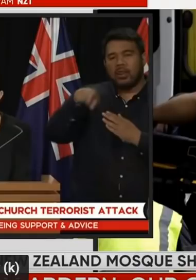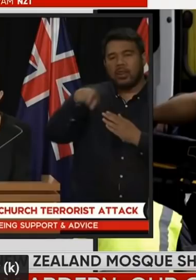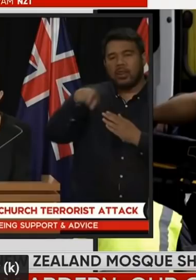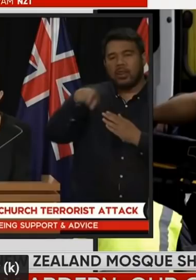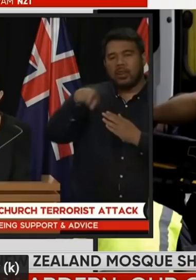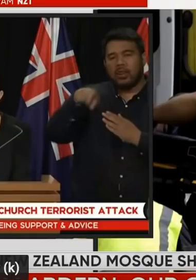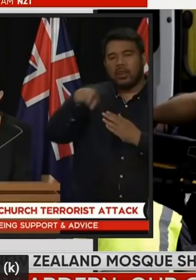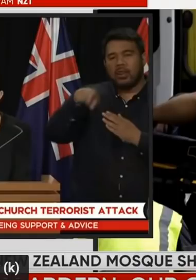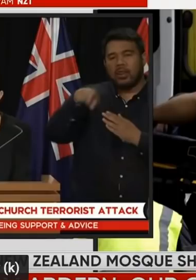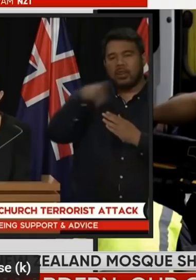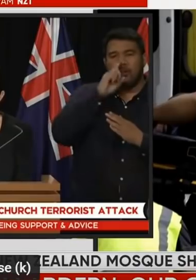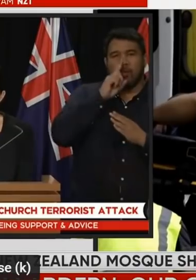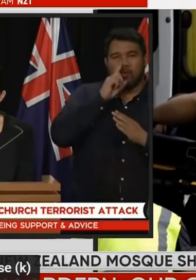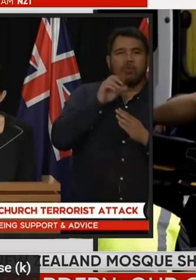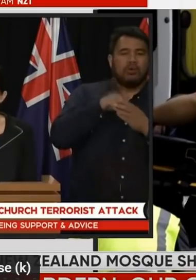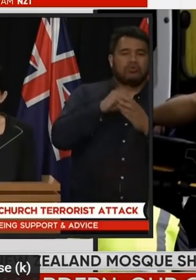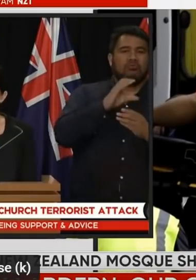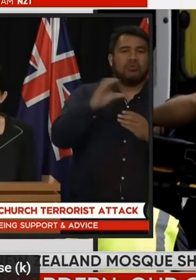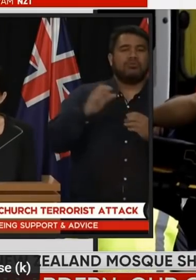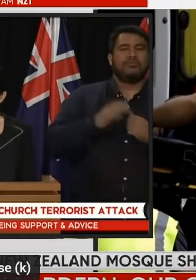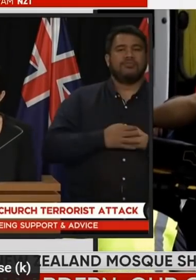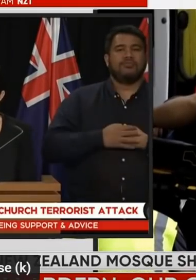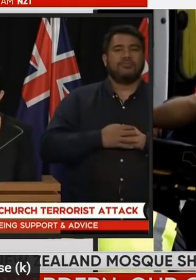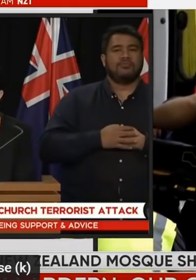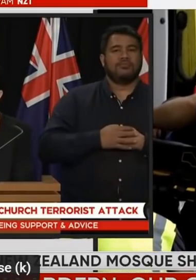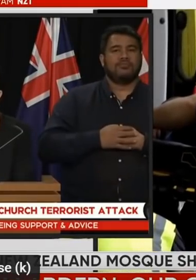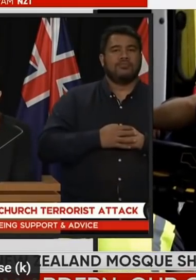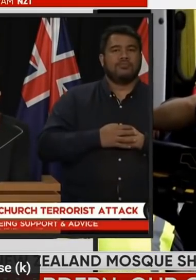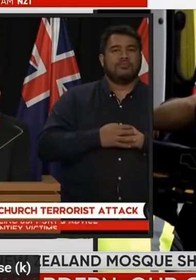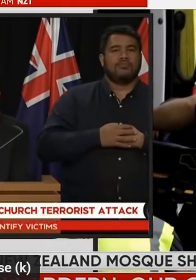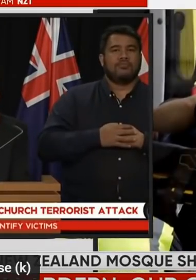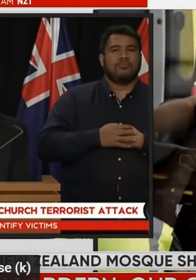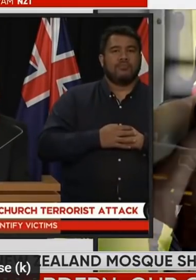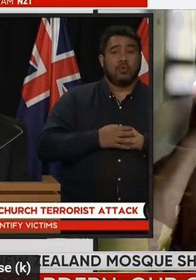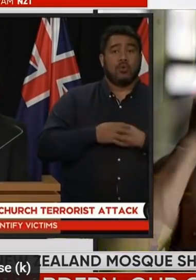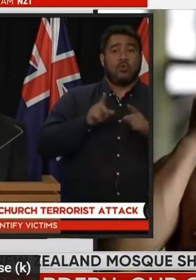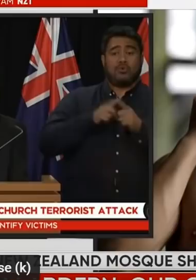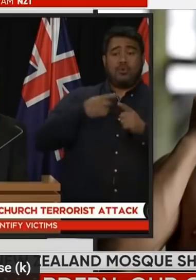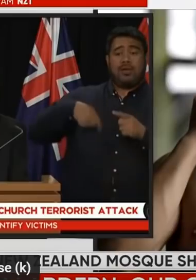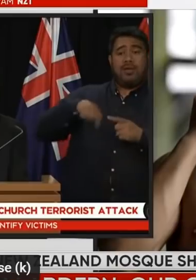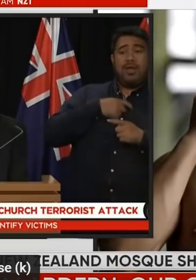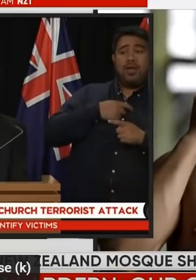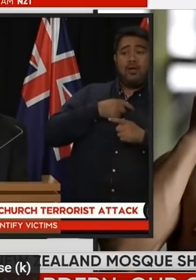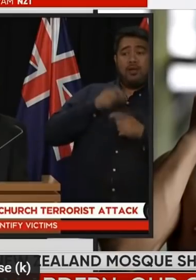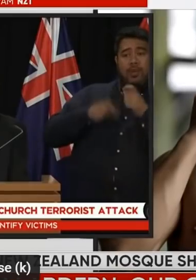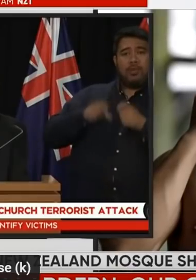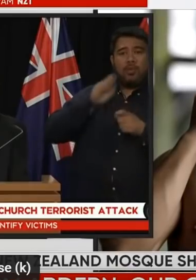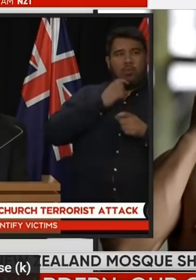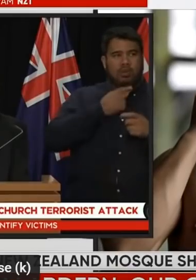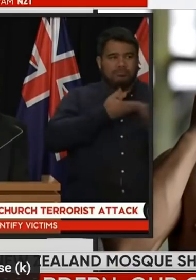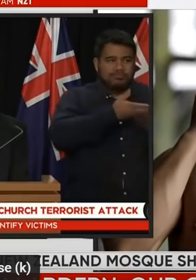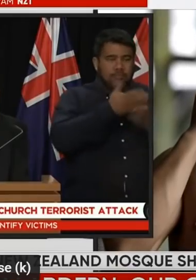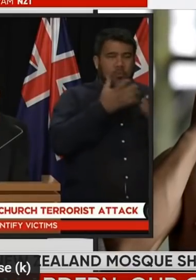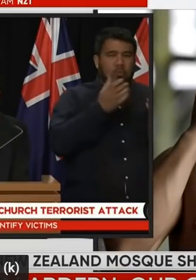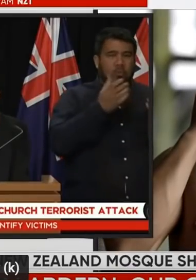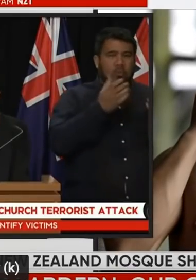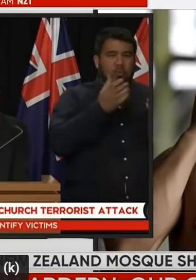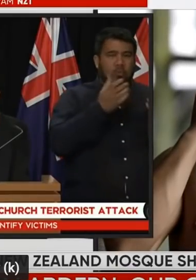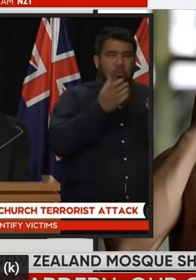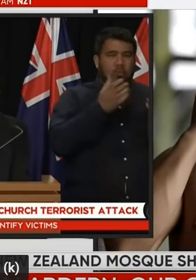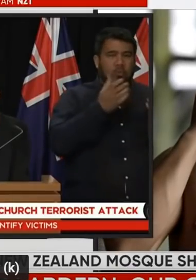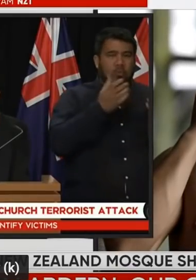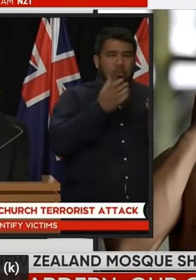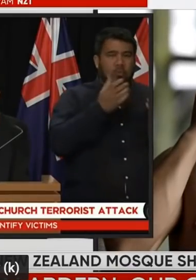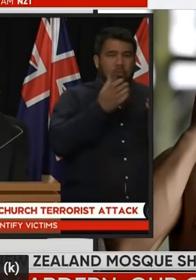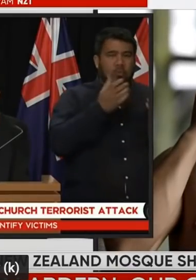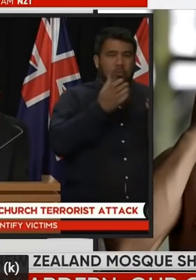spike in that white hat working with leaders and members of the islamic community to provide assistance reassurance and this must be